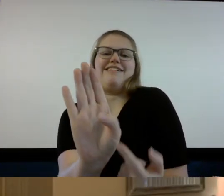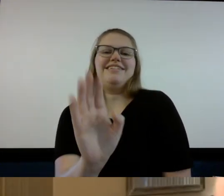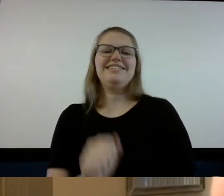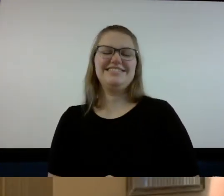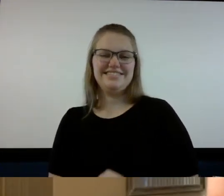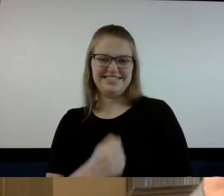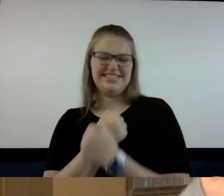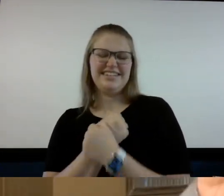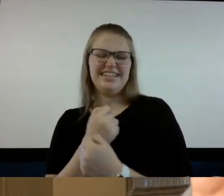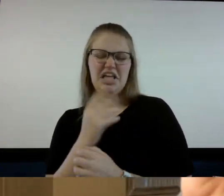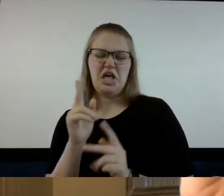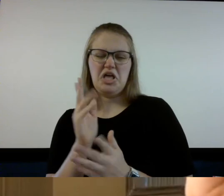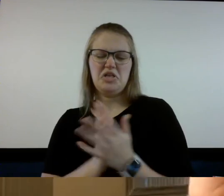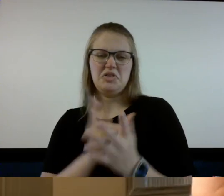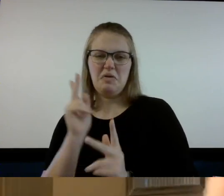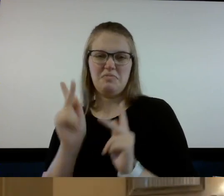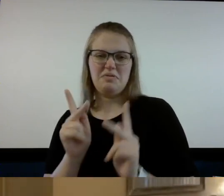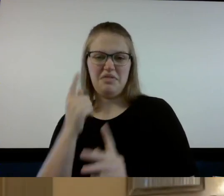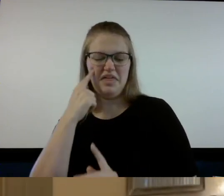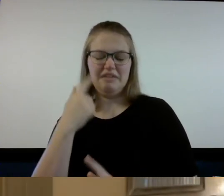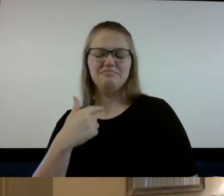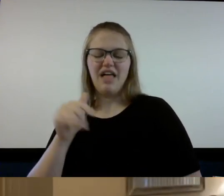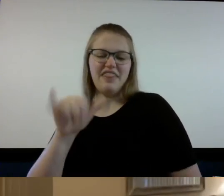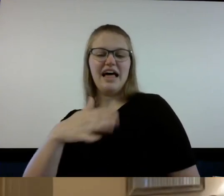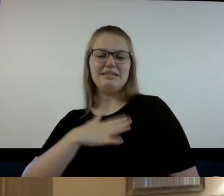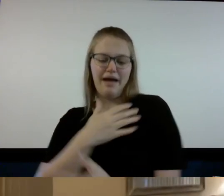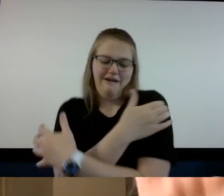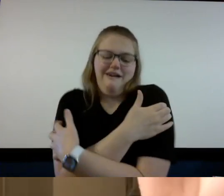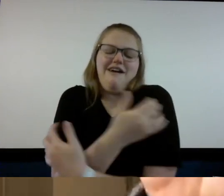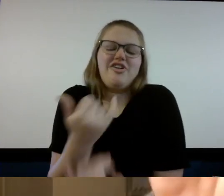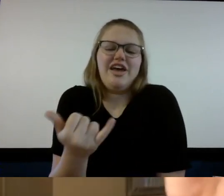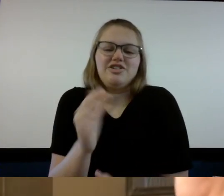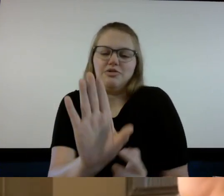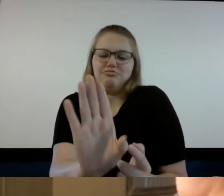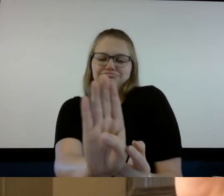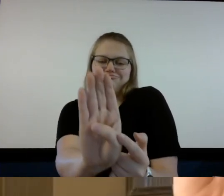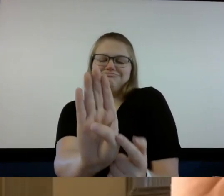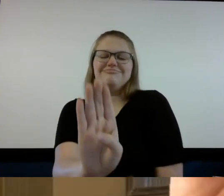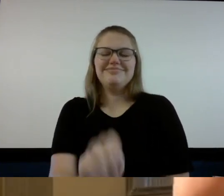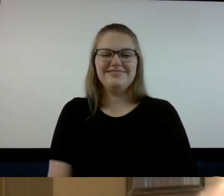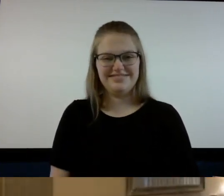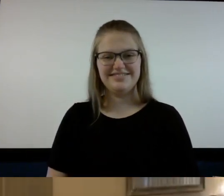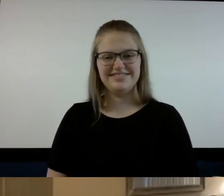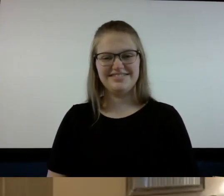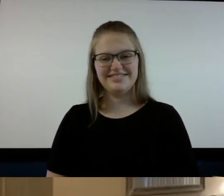some people there's my hug right now so for now we're just thumb hugging